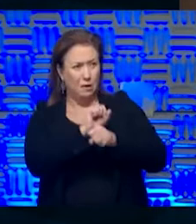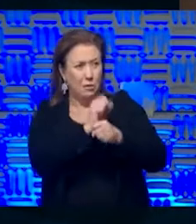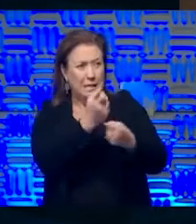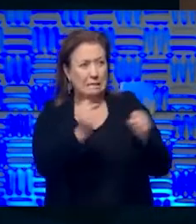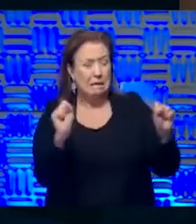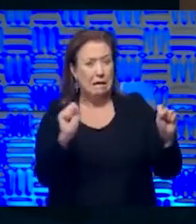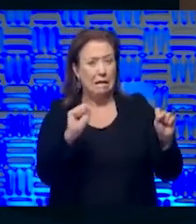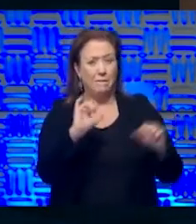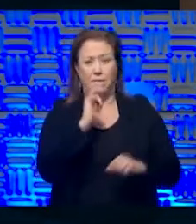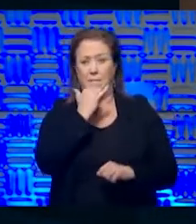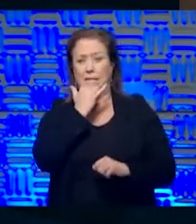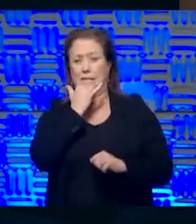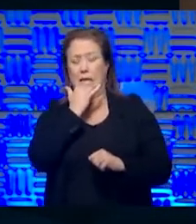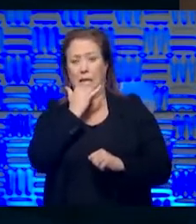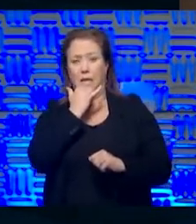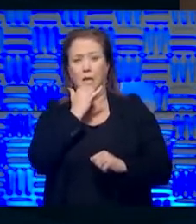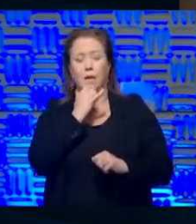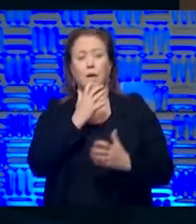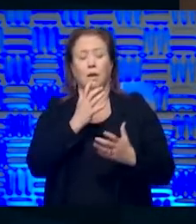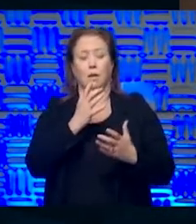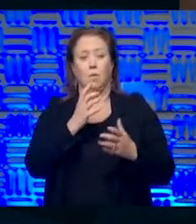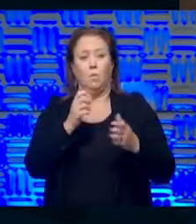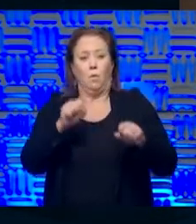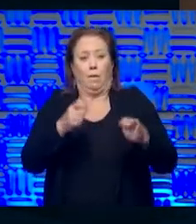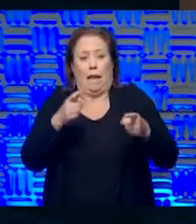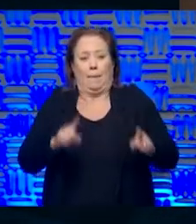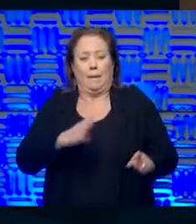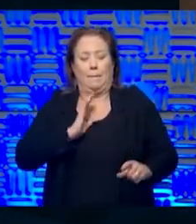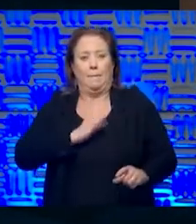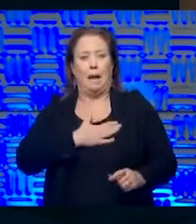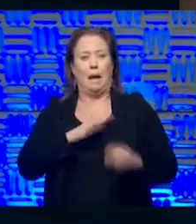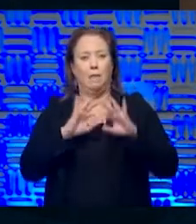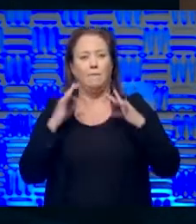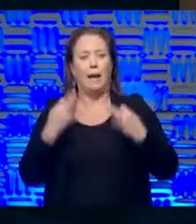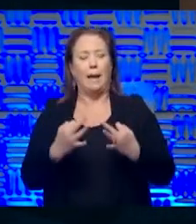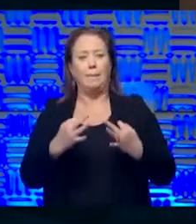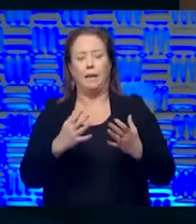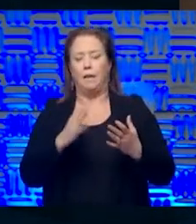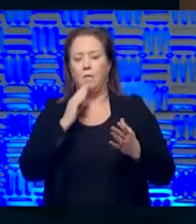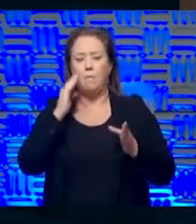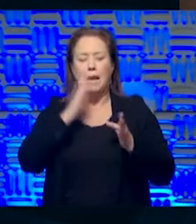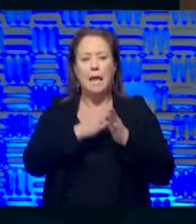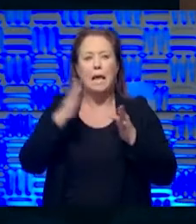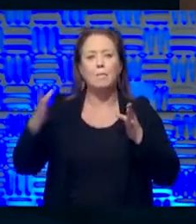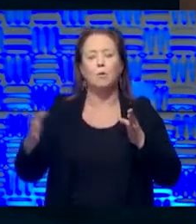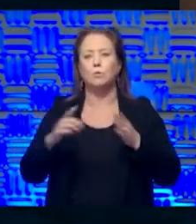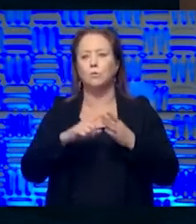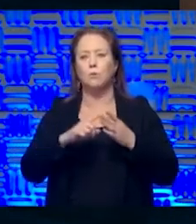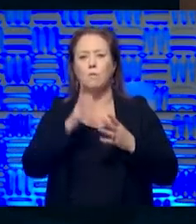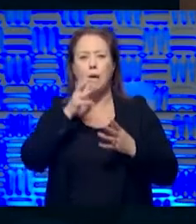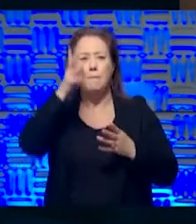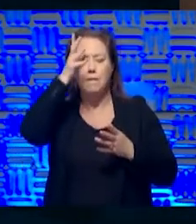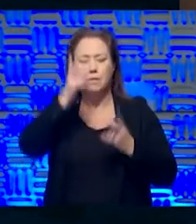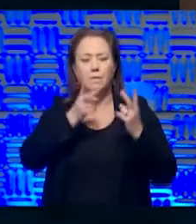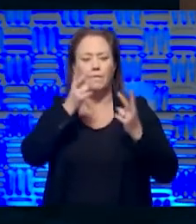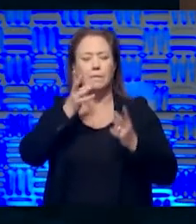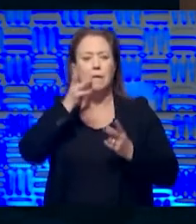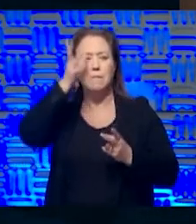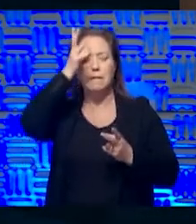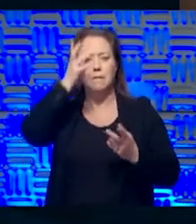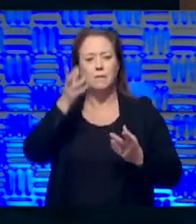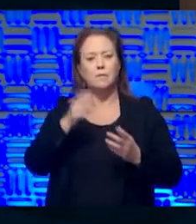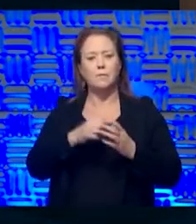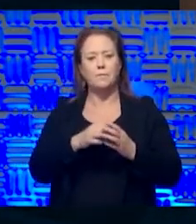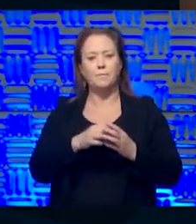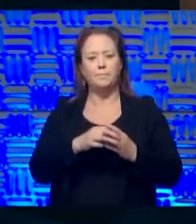if I make a mistake, what, what are the consequences to my kids or the, the neighbors next door or my parents, if I go see them? Uh,